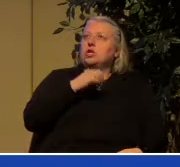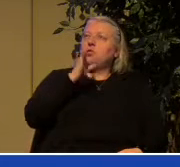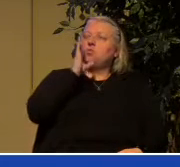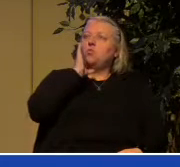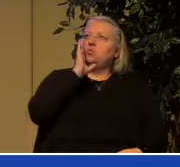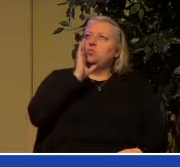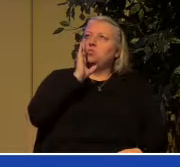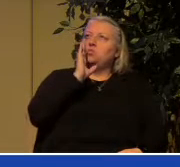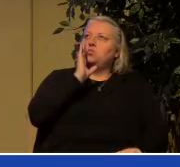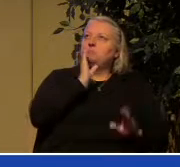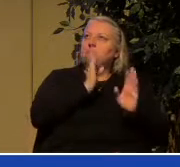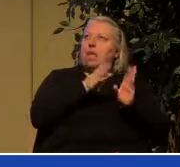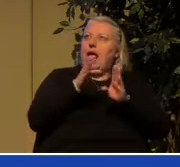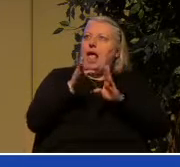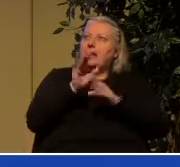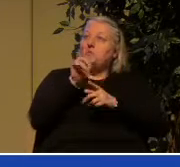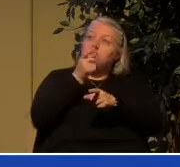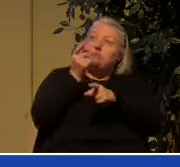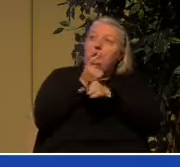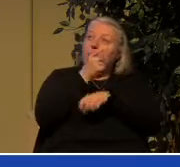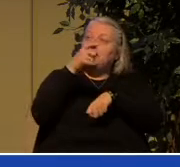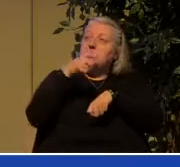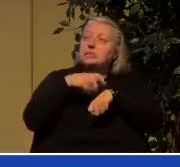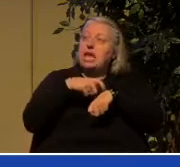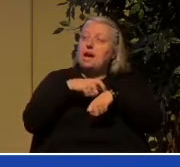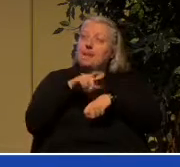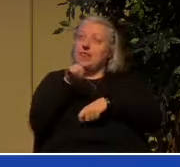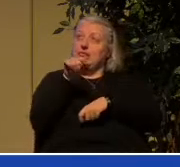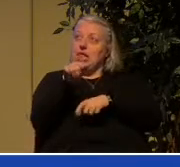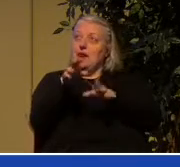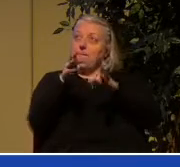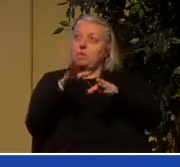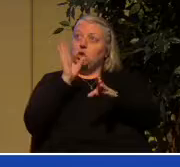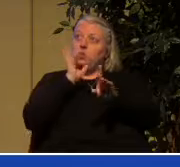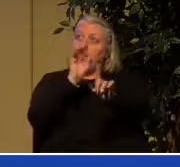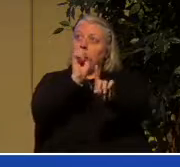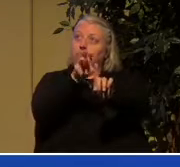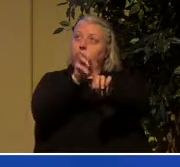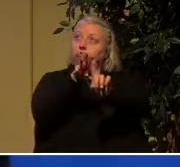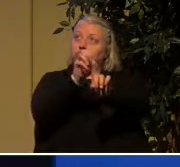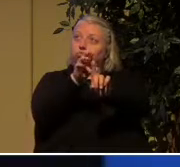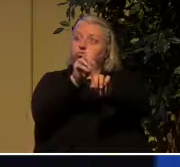time this individual will get exposed to the gospel